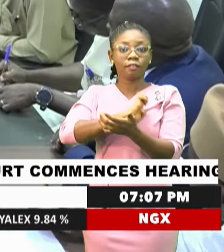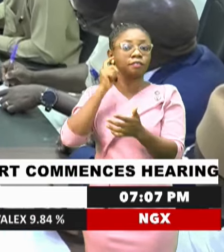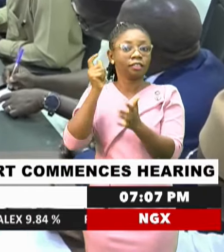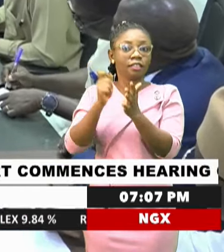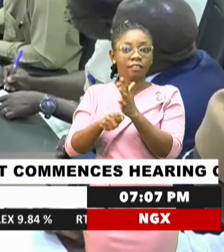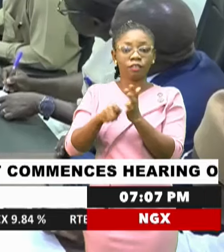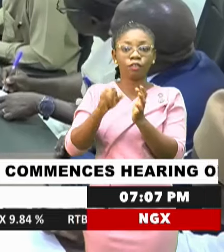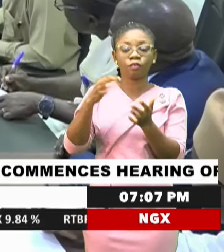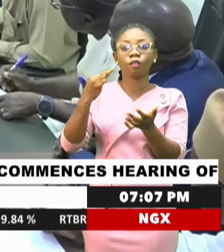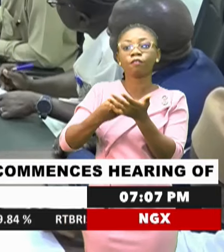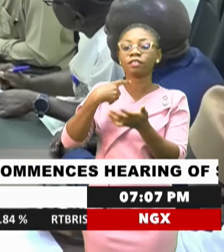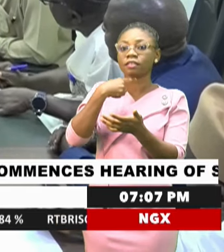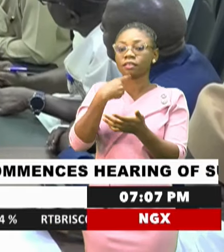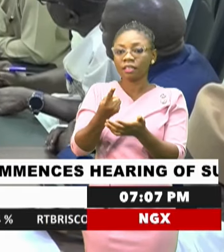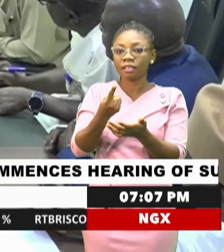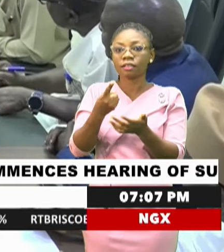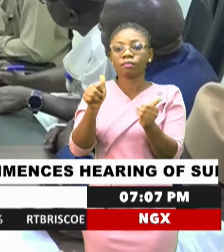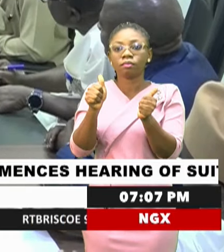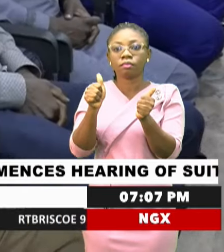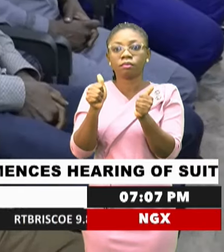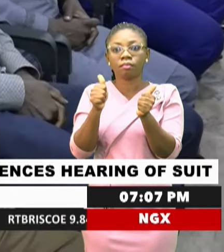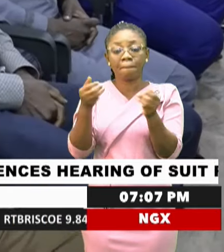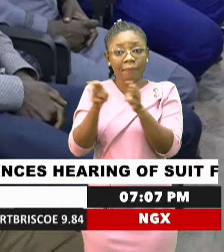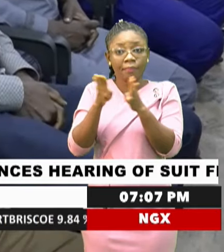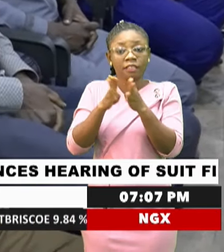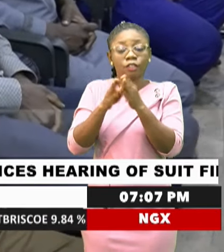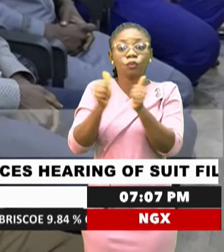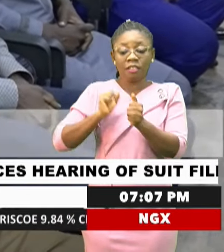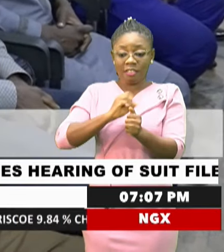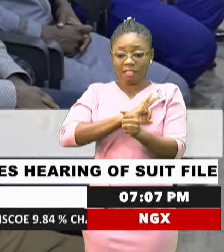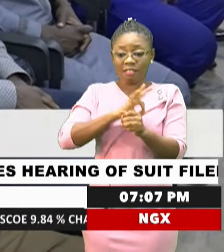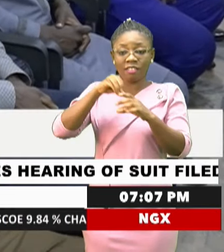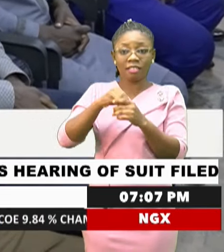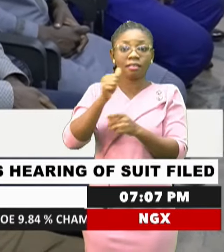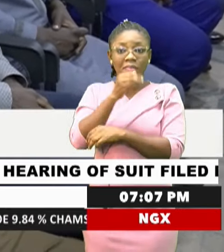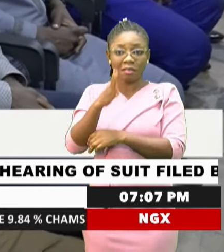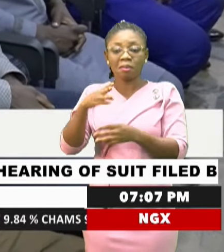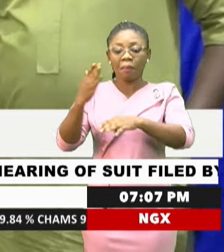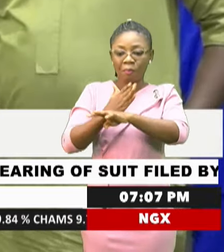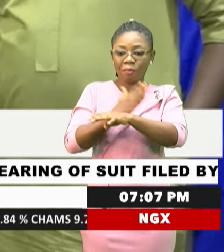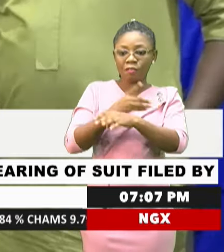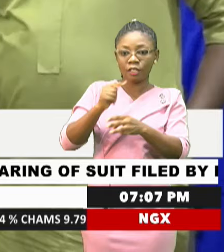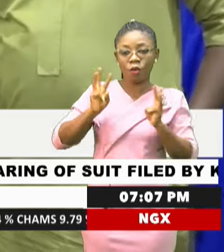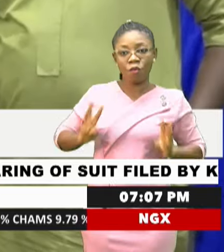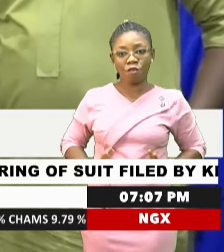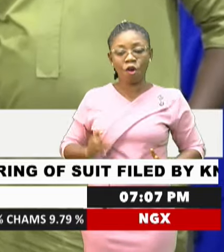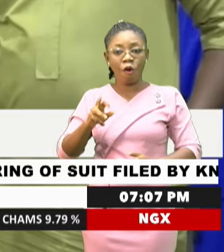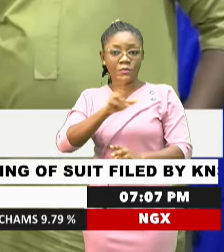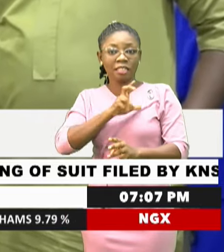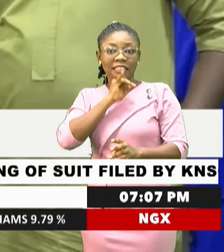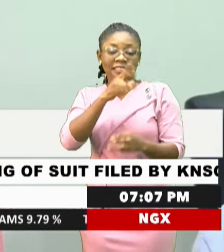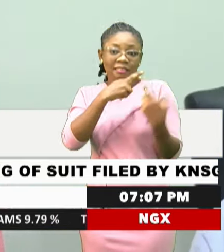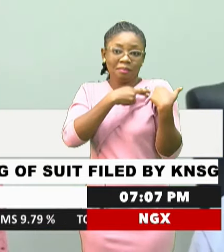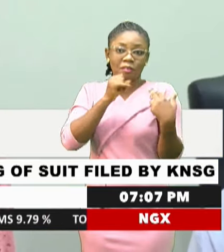Mohamed, at a meeting with staff in Abuja, says, Improving the welfare of police officers is the mandate of the fund